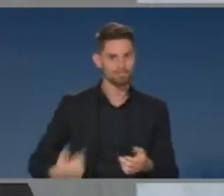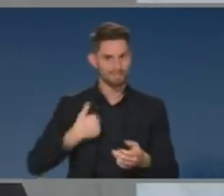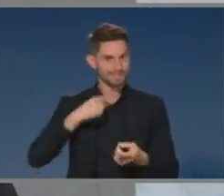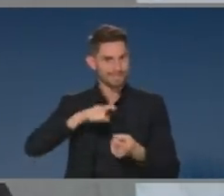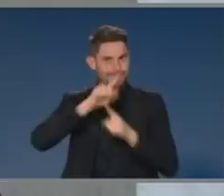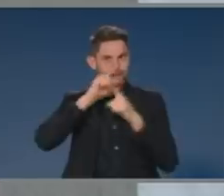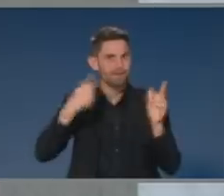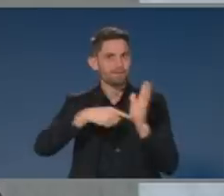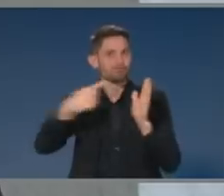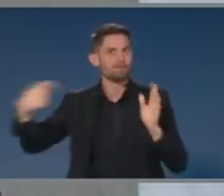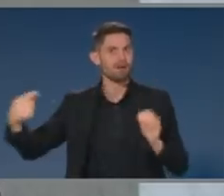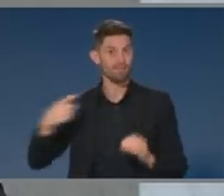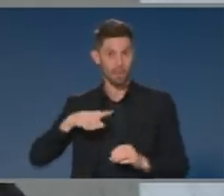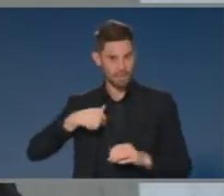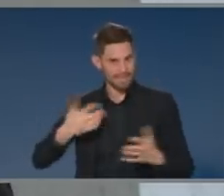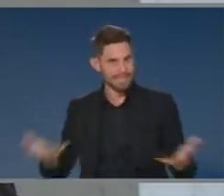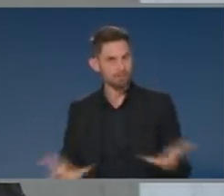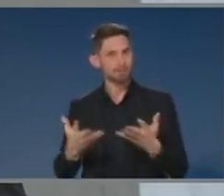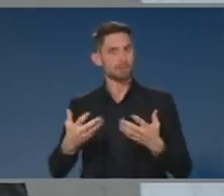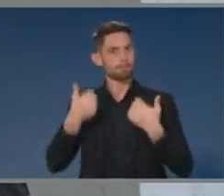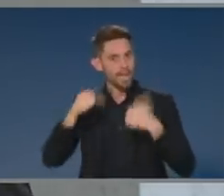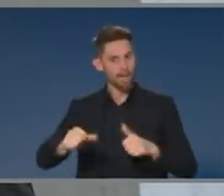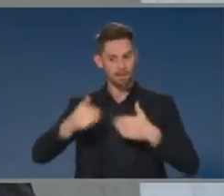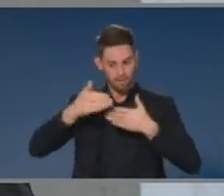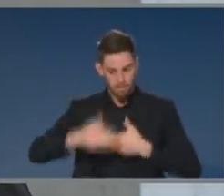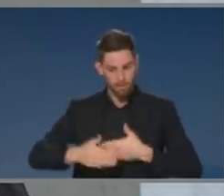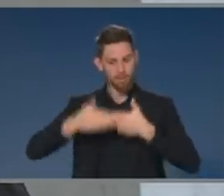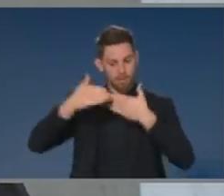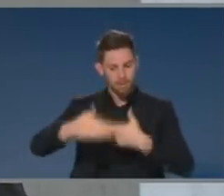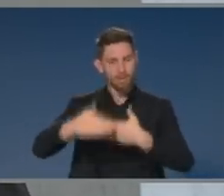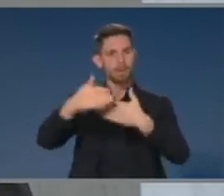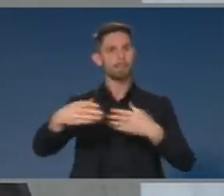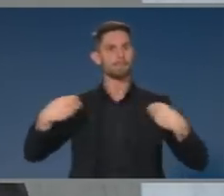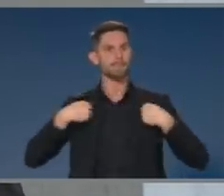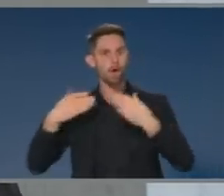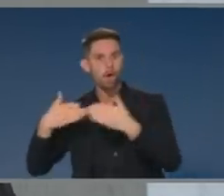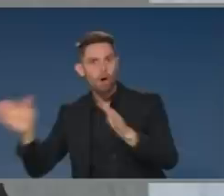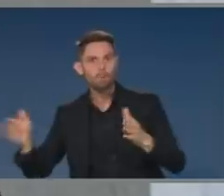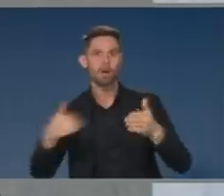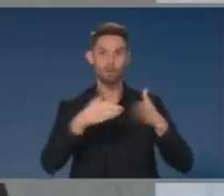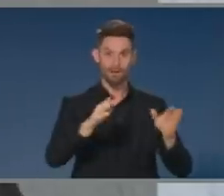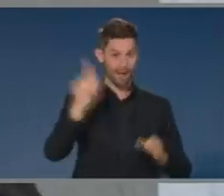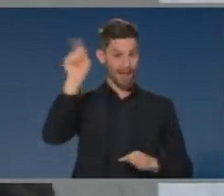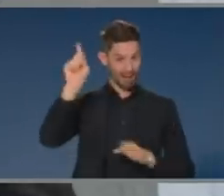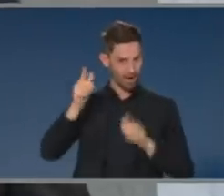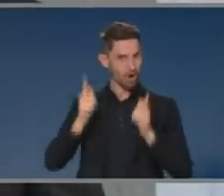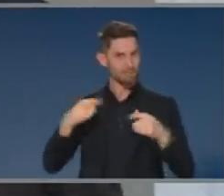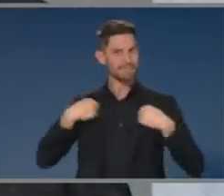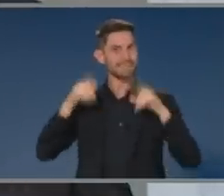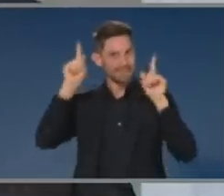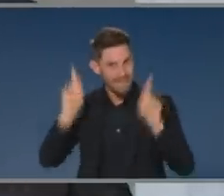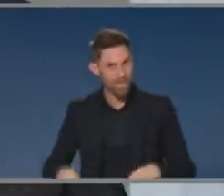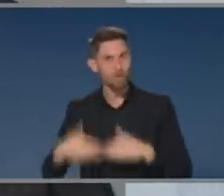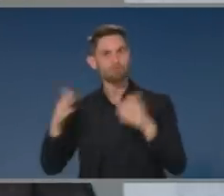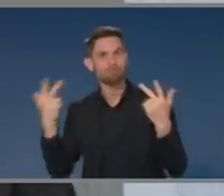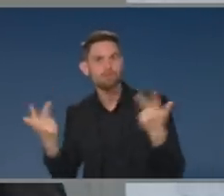many small and medium sized enterprises who are doing just that today. And I know they've been looking forward to doing it. So we have to be very